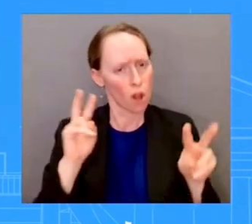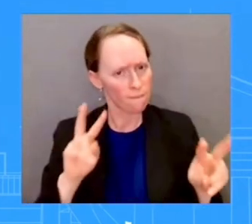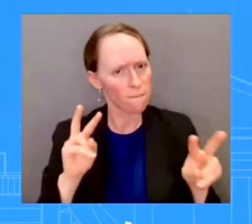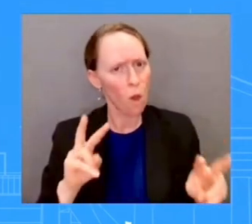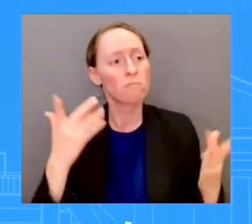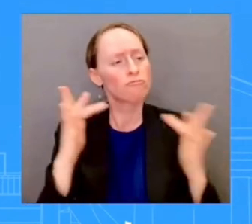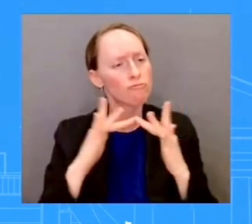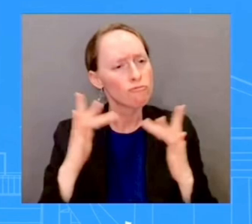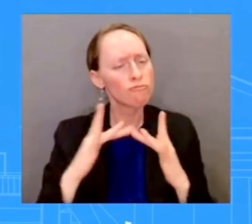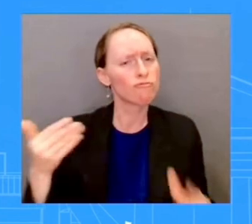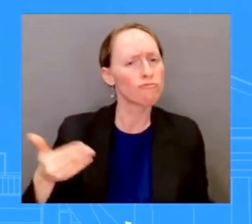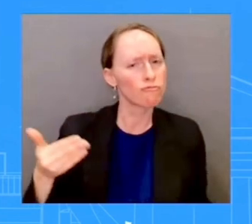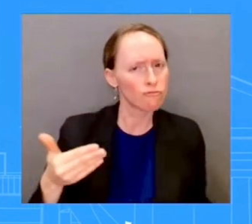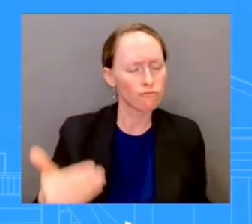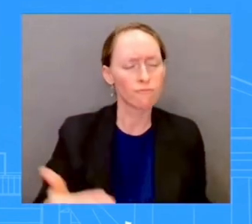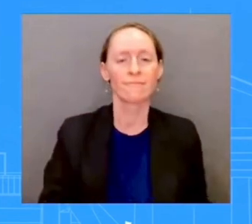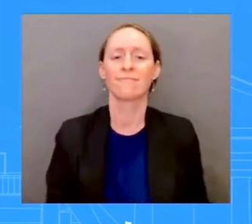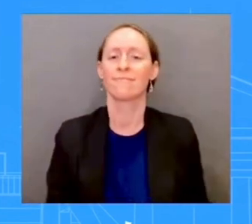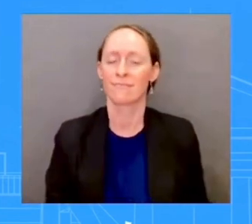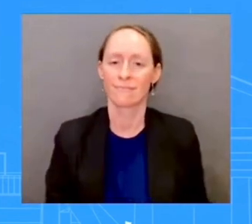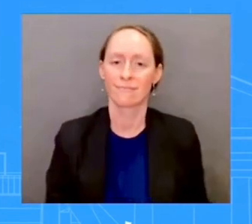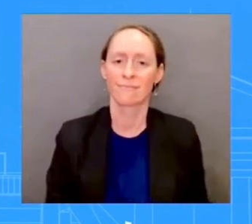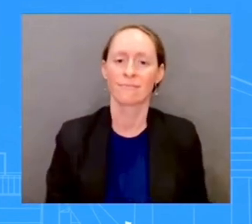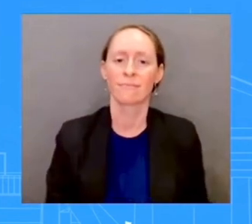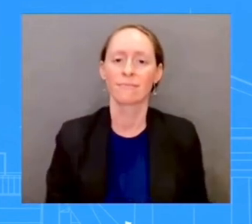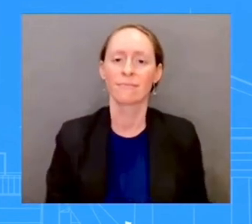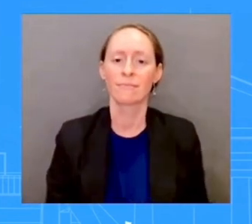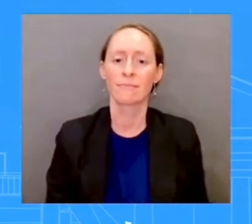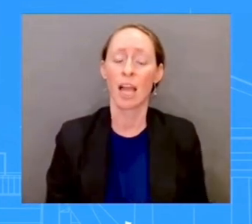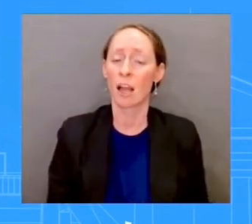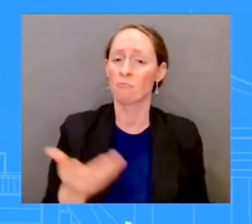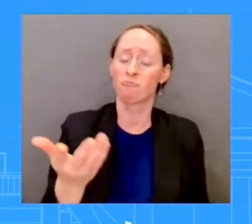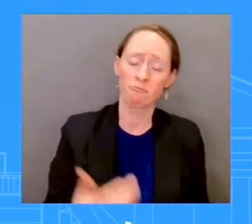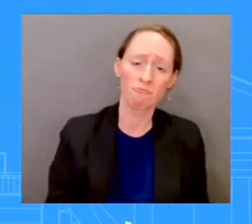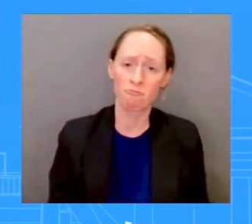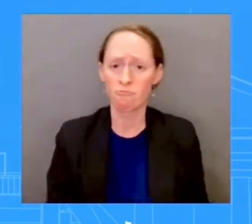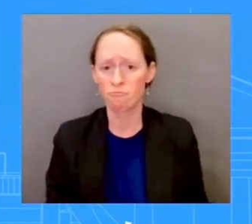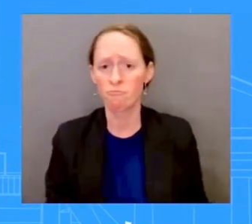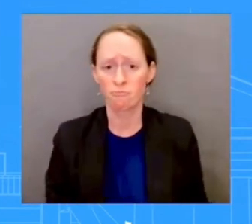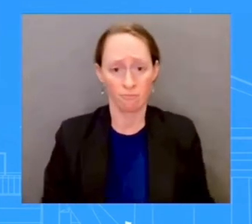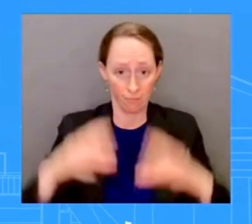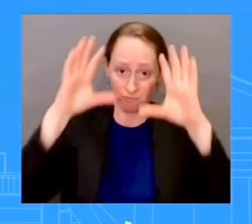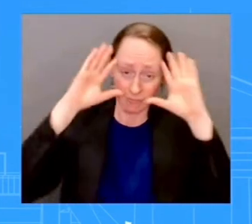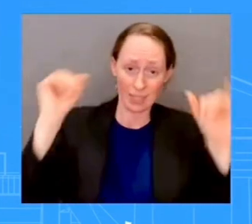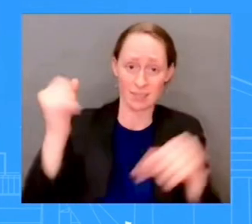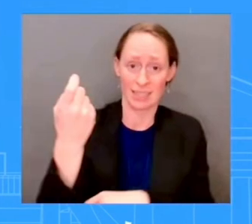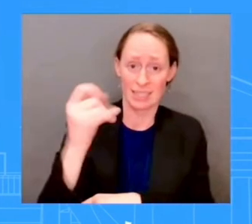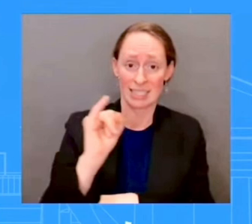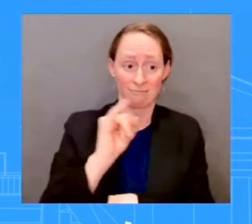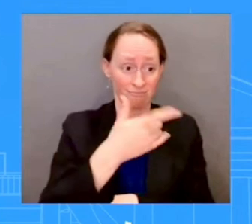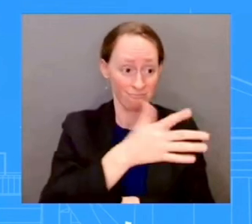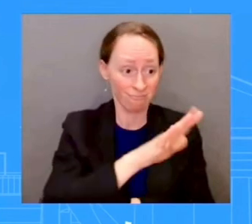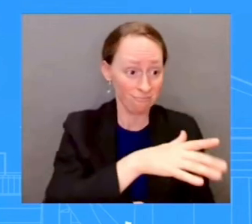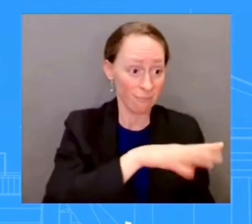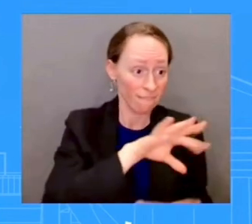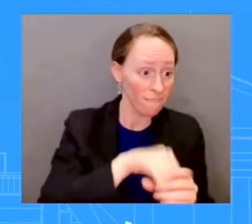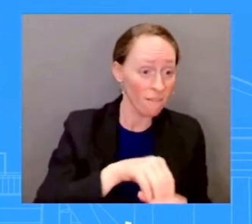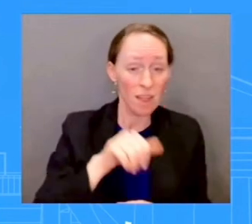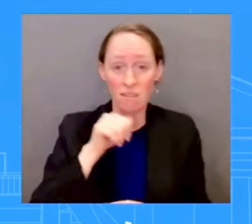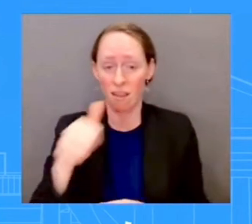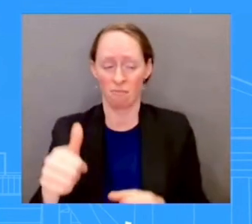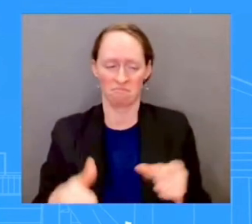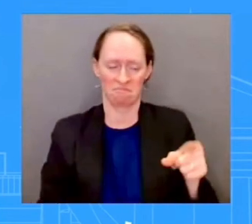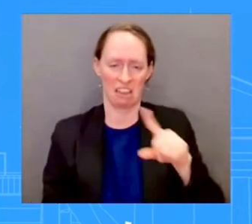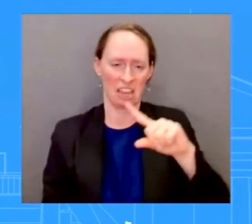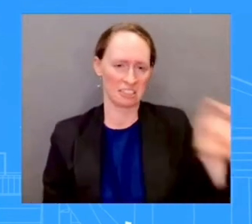President Xi's participation or attendance, that's just really for his government to speak to. Following on from that, Secretary Raimondo had